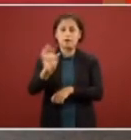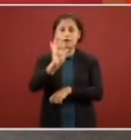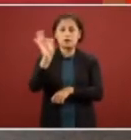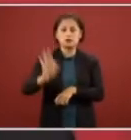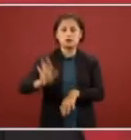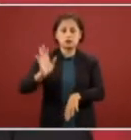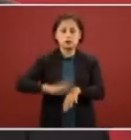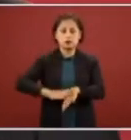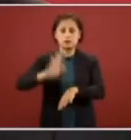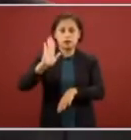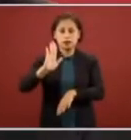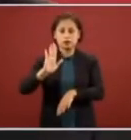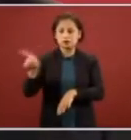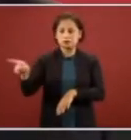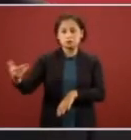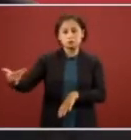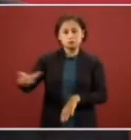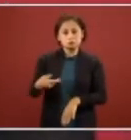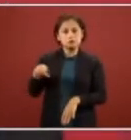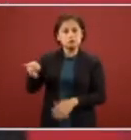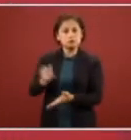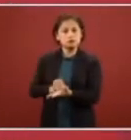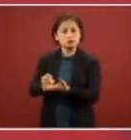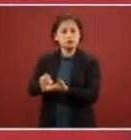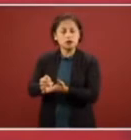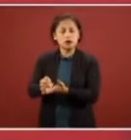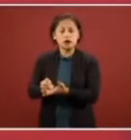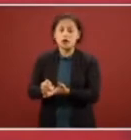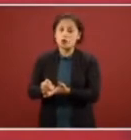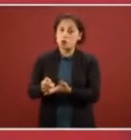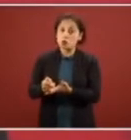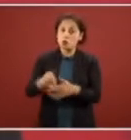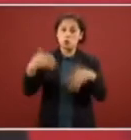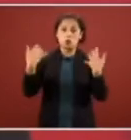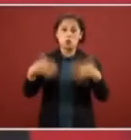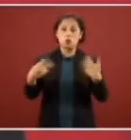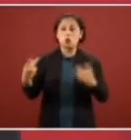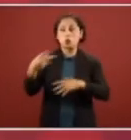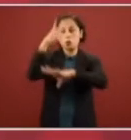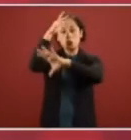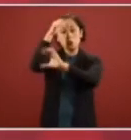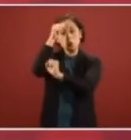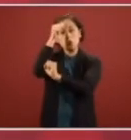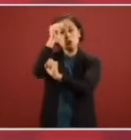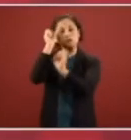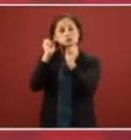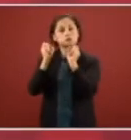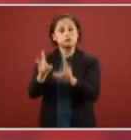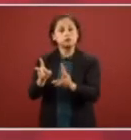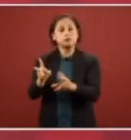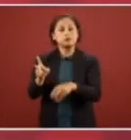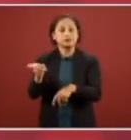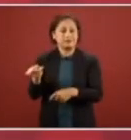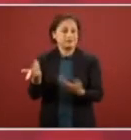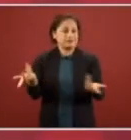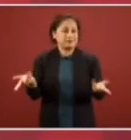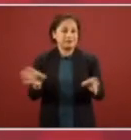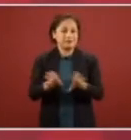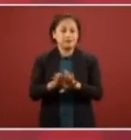imagínense imagine de llegar a un acuerdo un consenso to come to an agreement a consensus